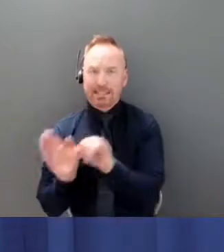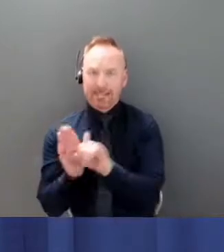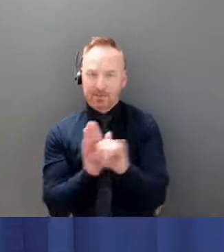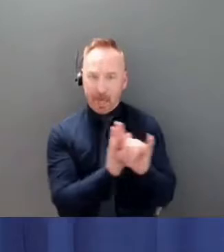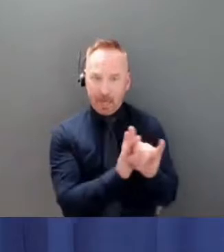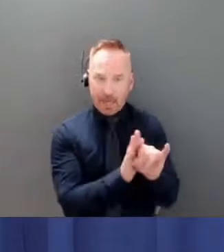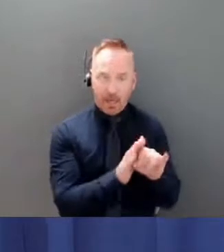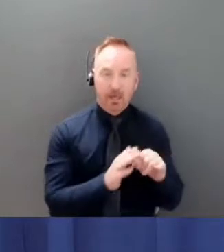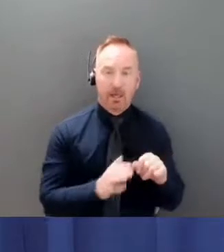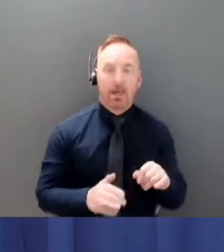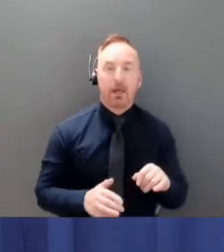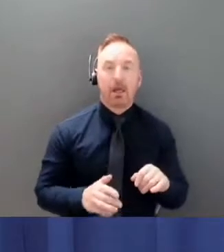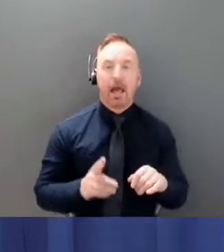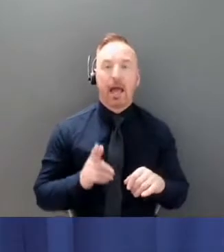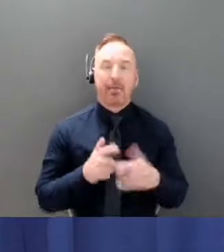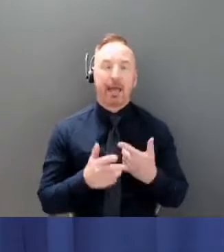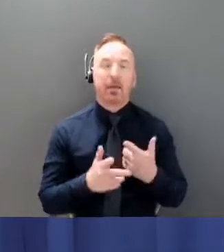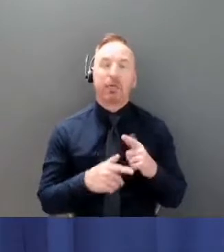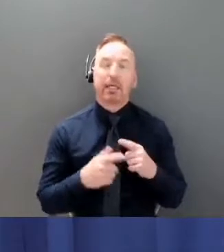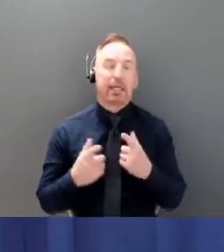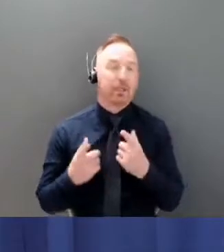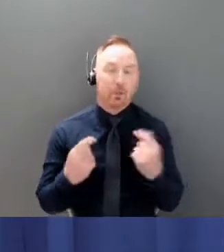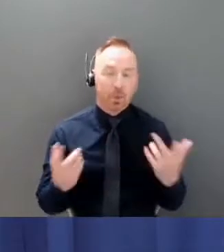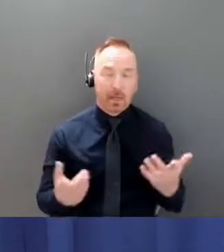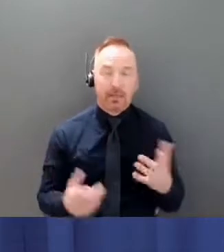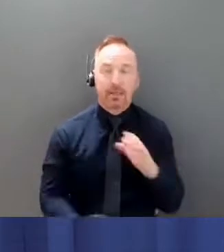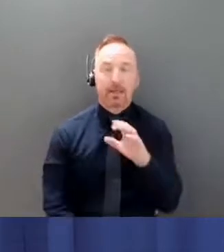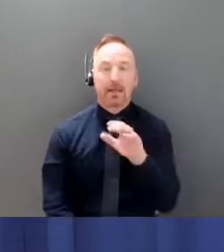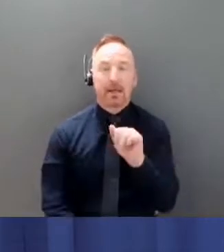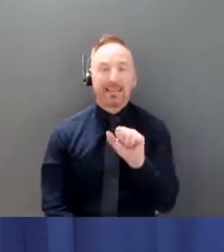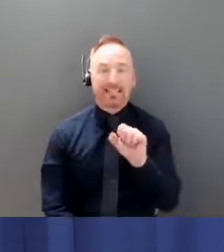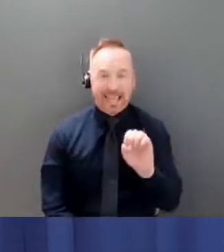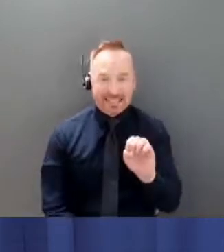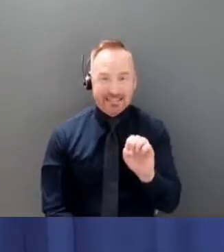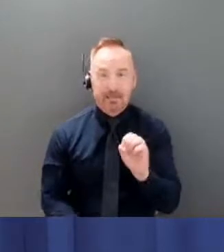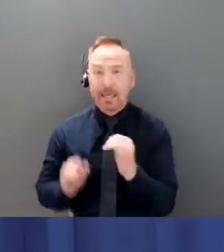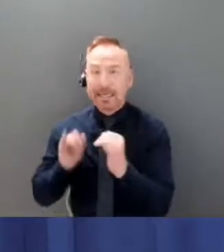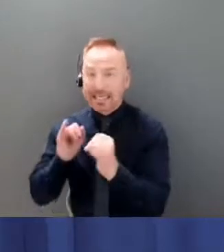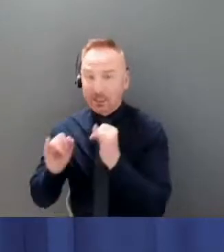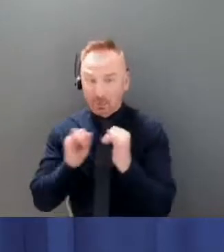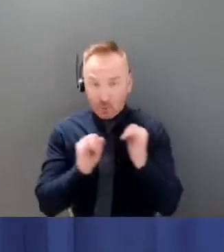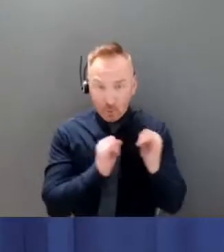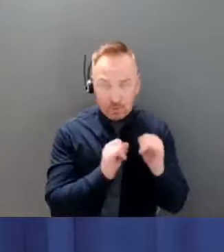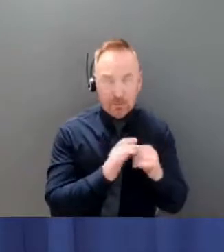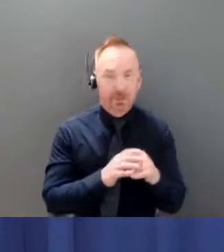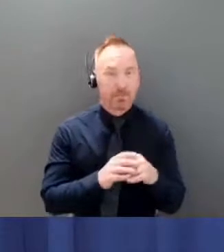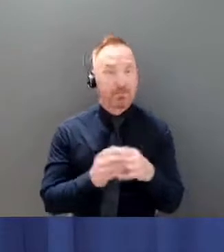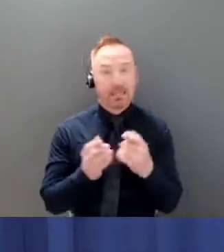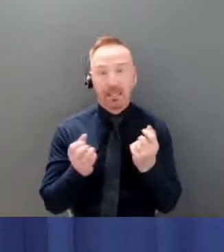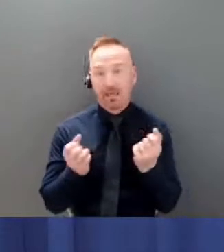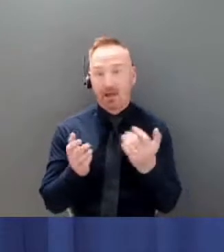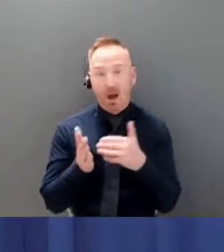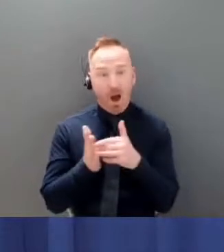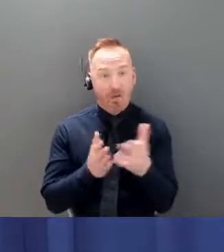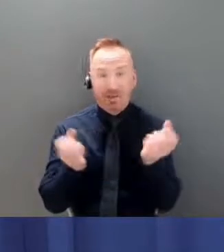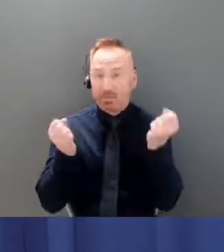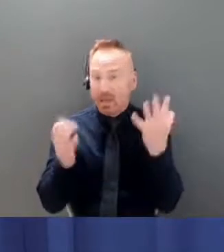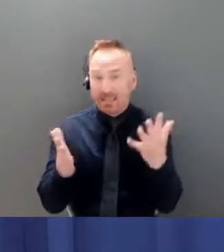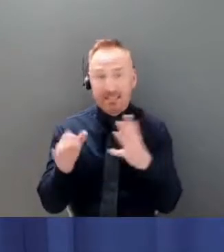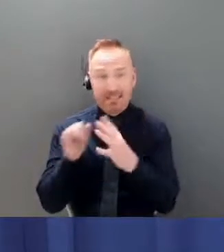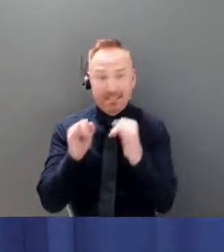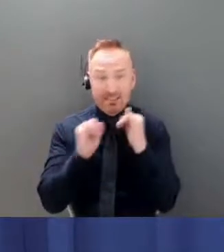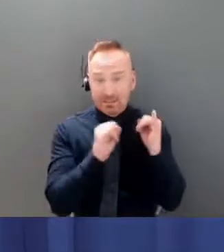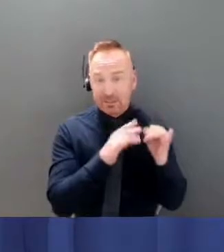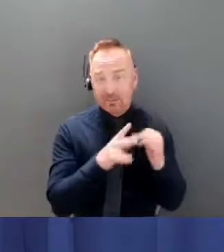come the case interviews um often uh many uh interviews uh to determine determine contacts